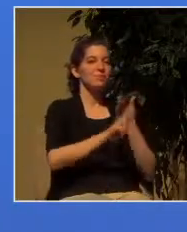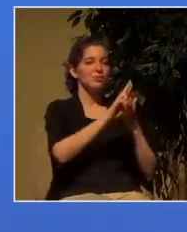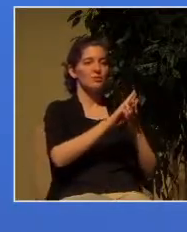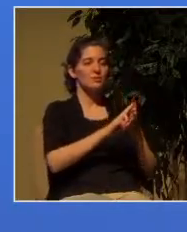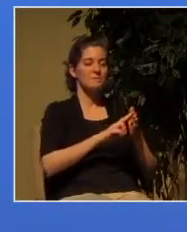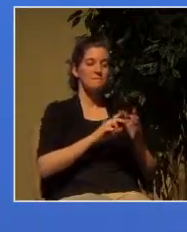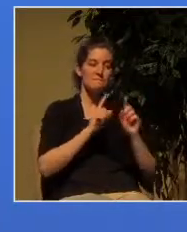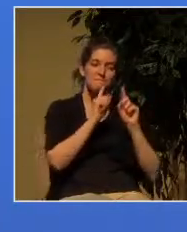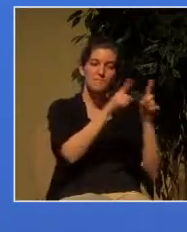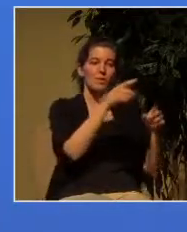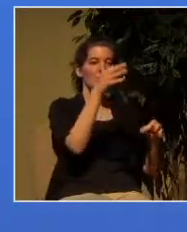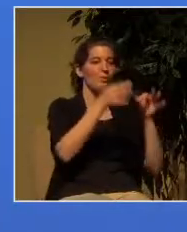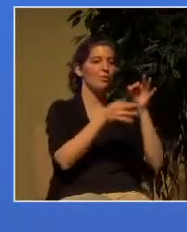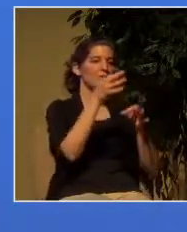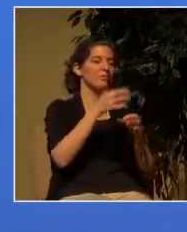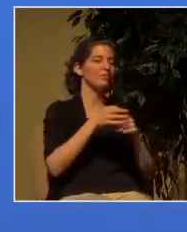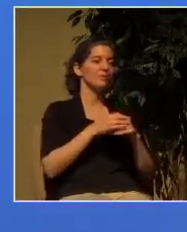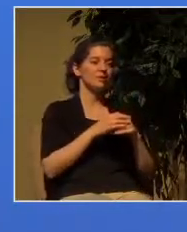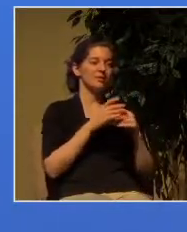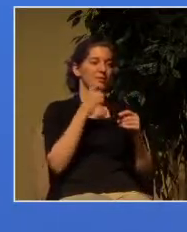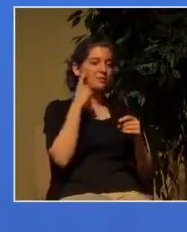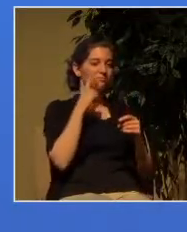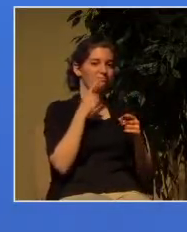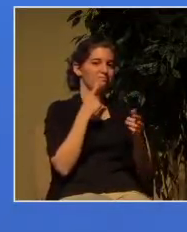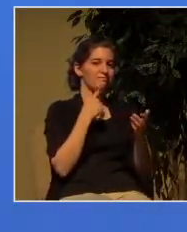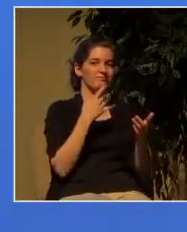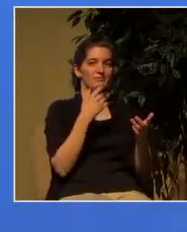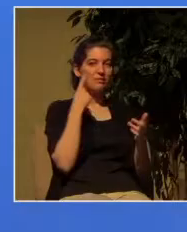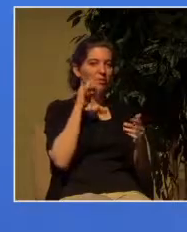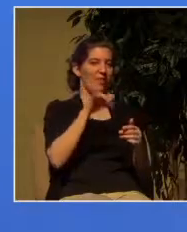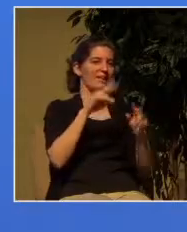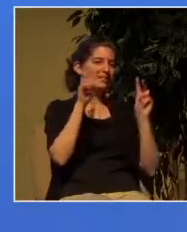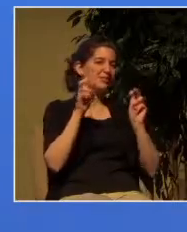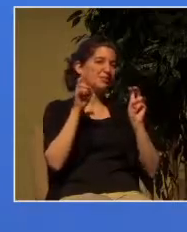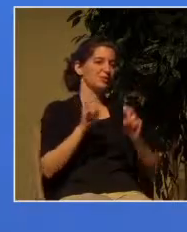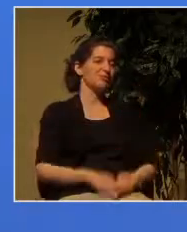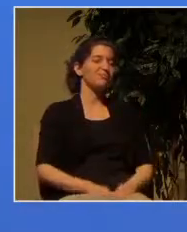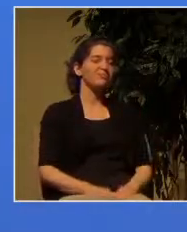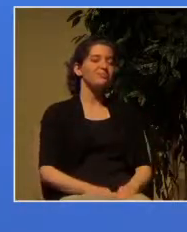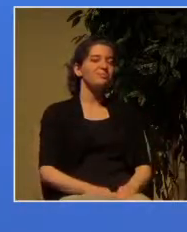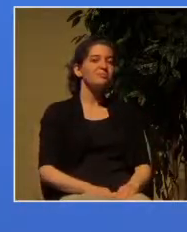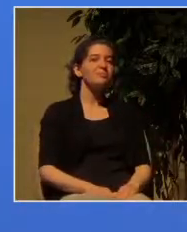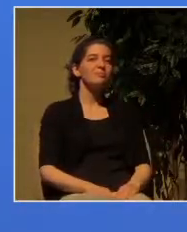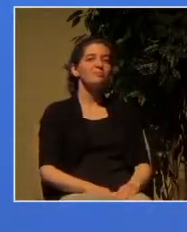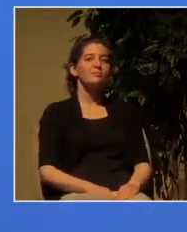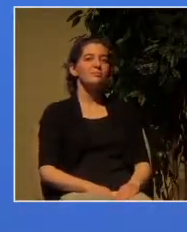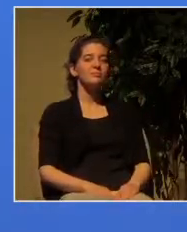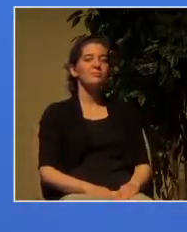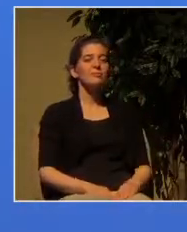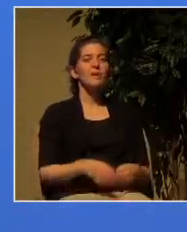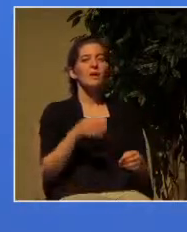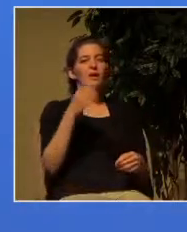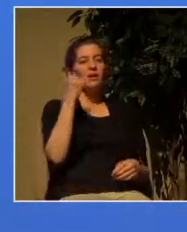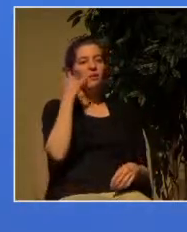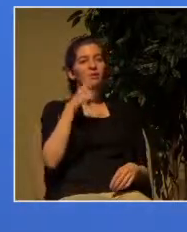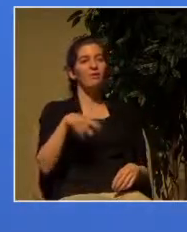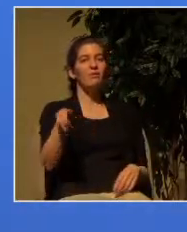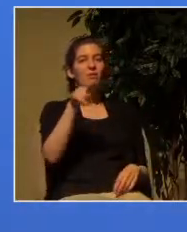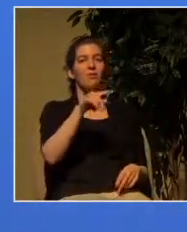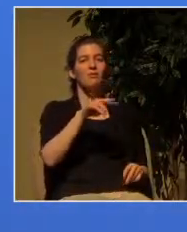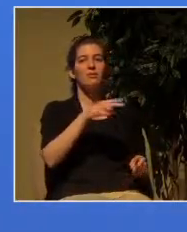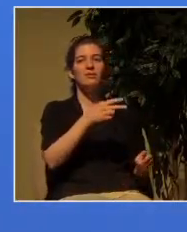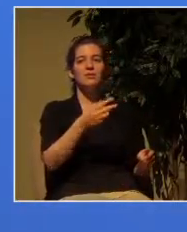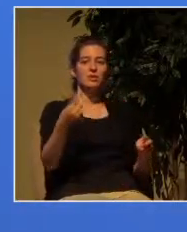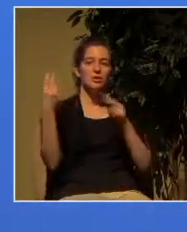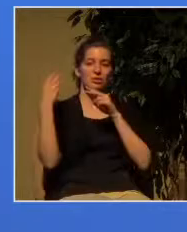because if you look at the history of societies that persecute Christians it never starts by